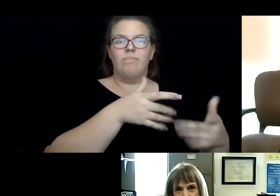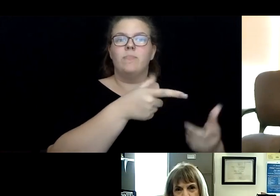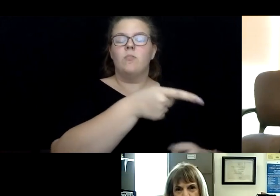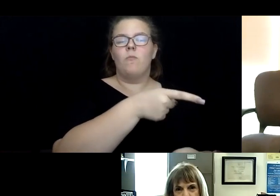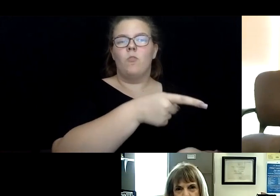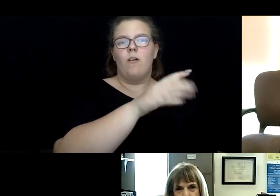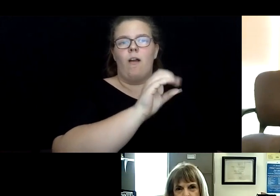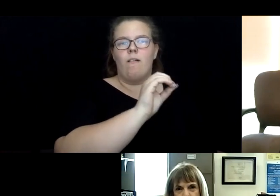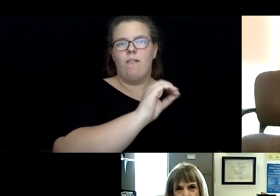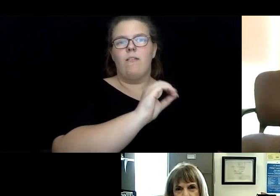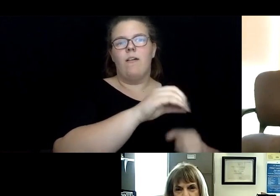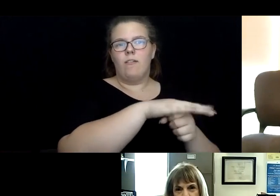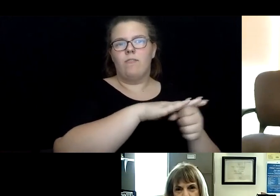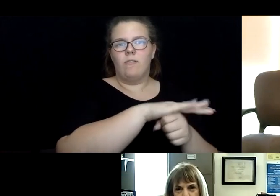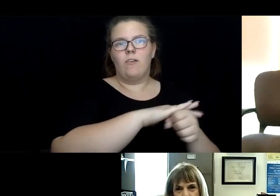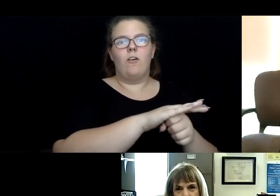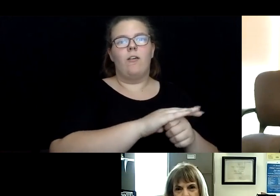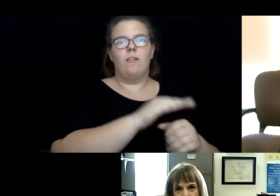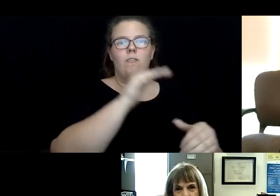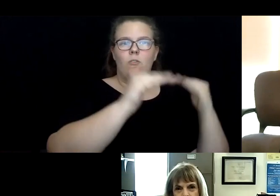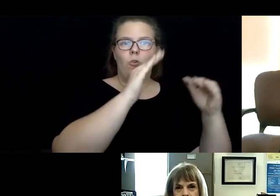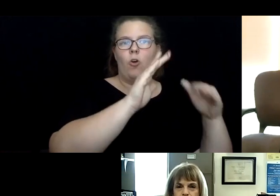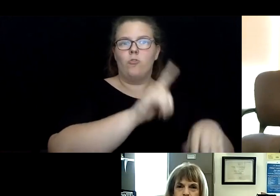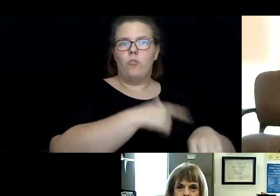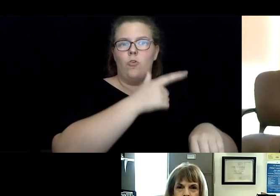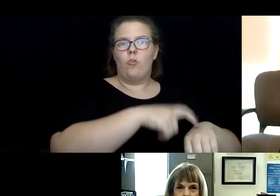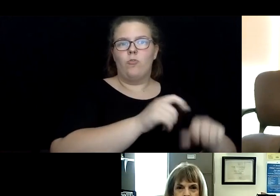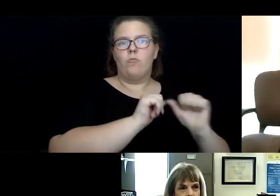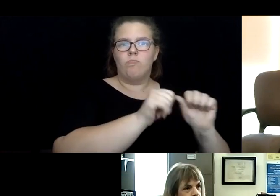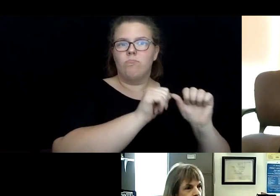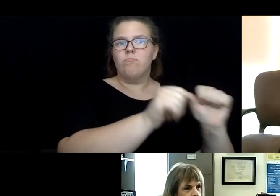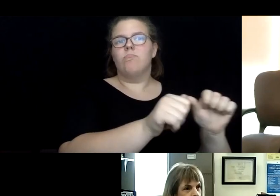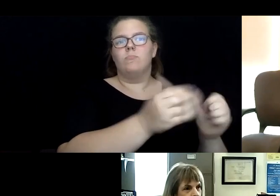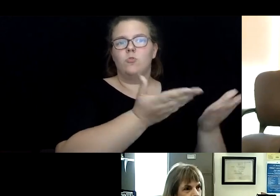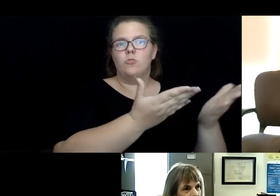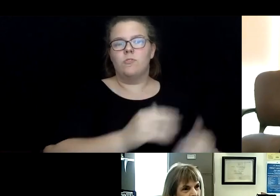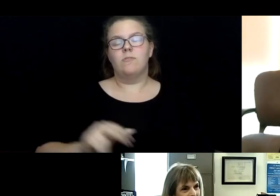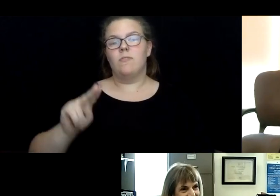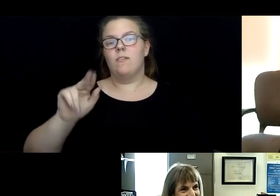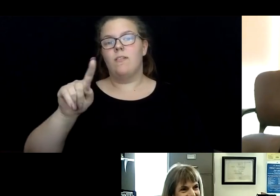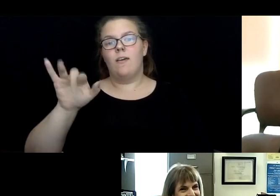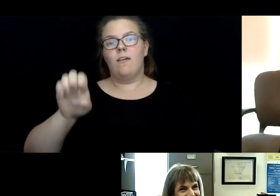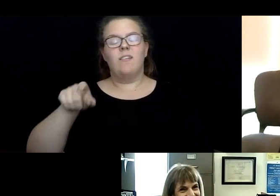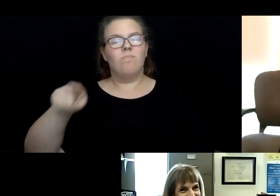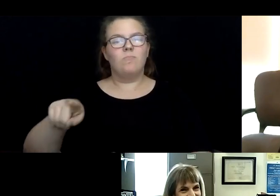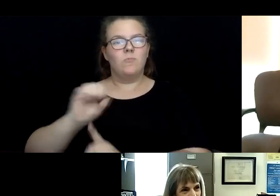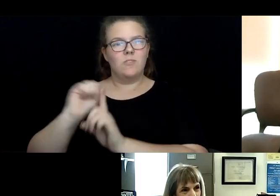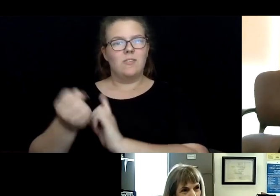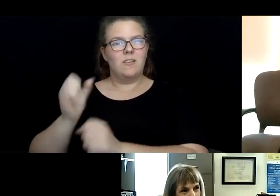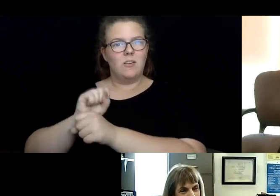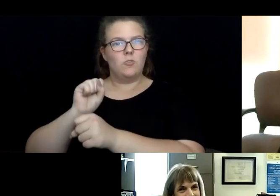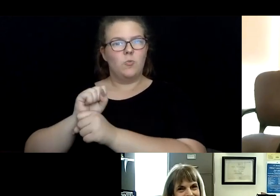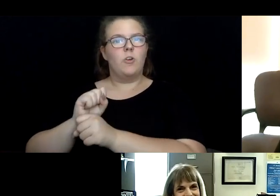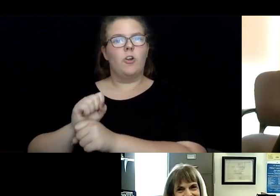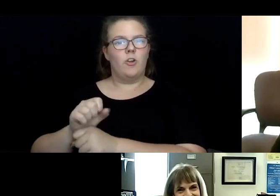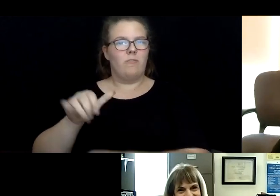Adults and Long-Term Care Services, and Natalie Roan, the caseworker at the Onondaga County Adult Protective